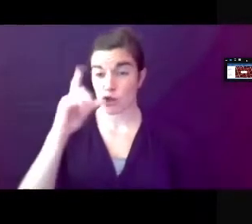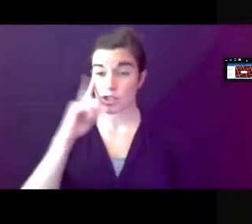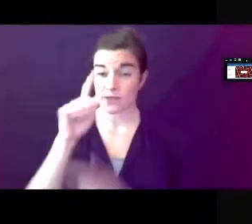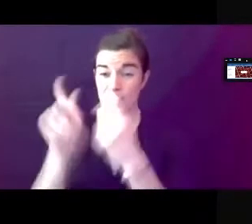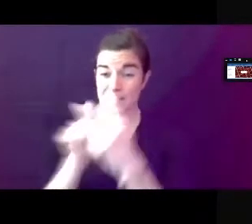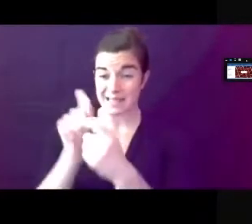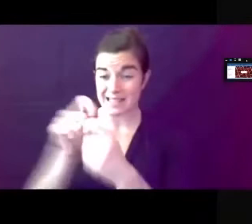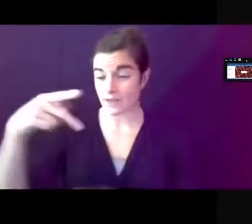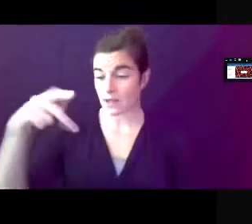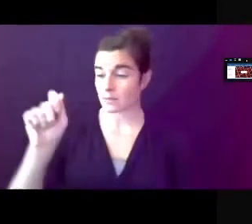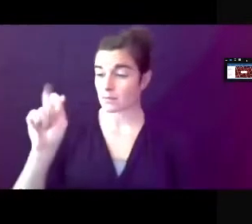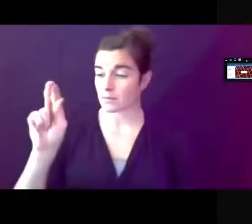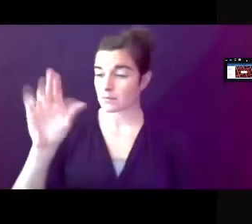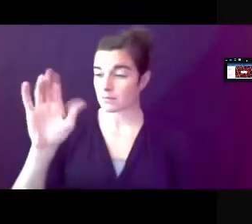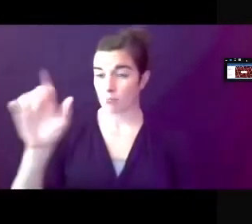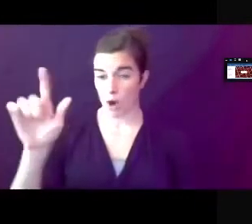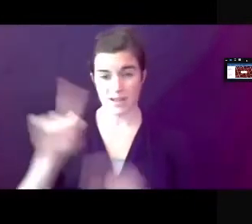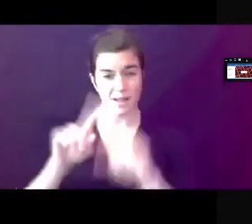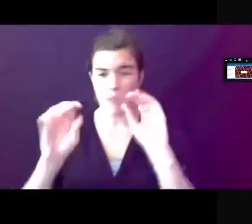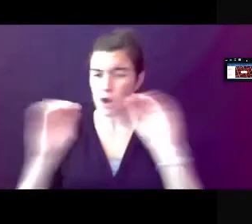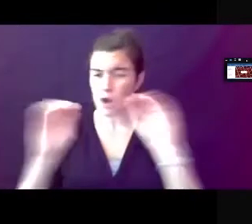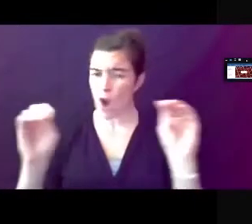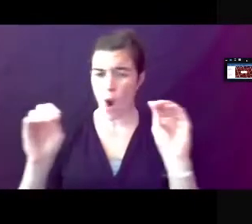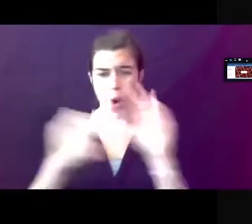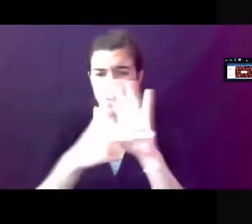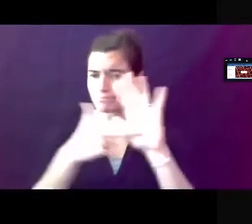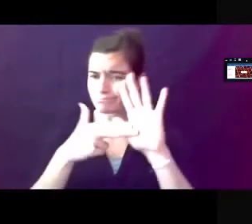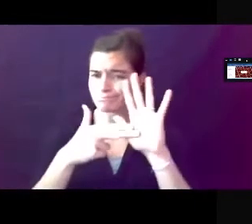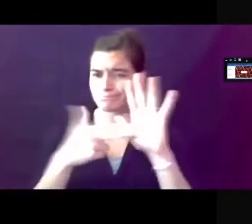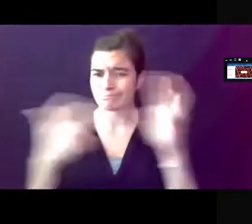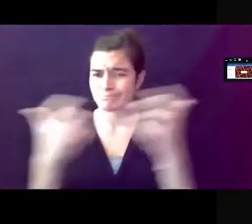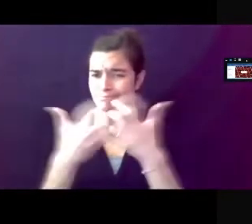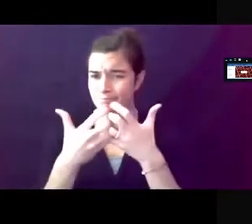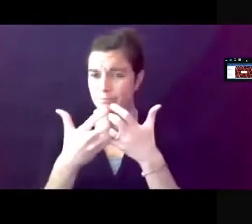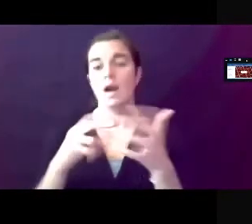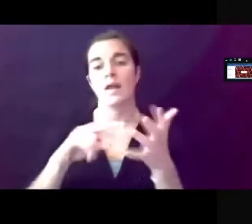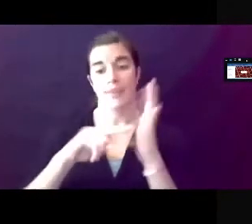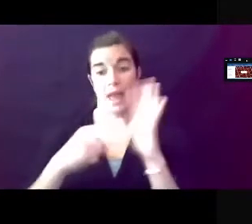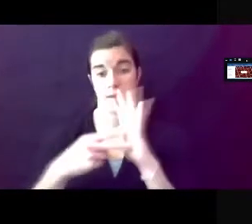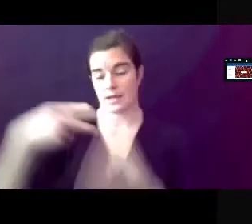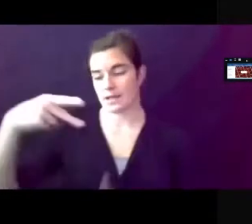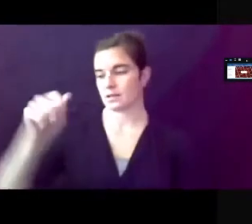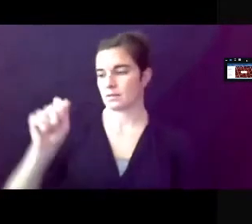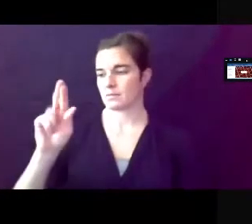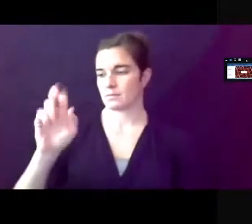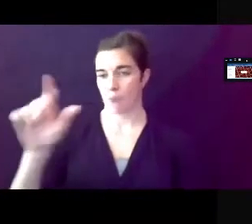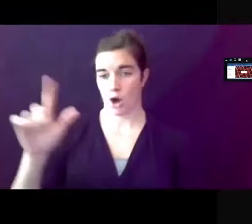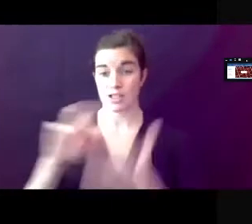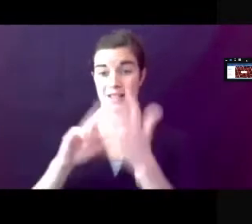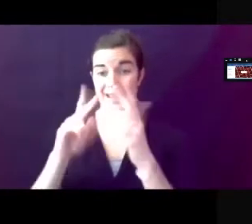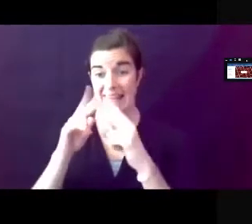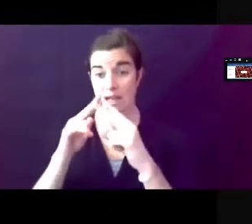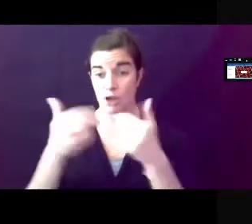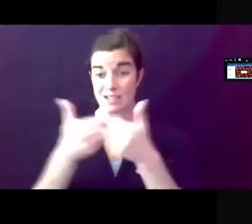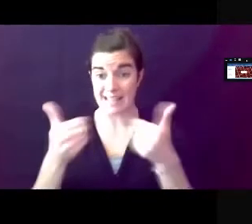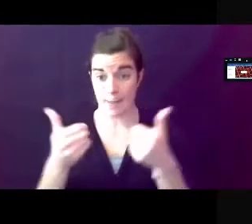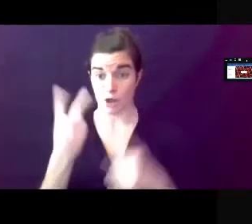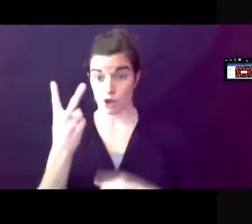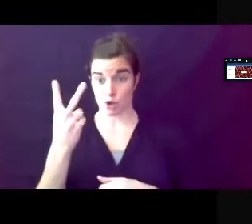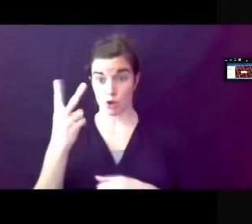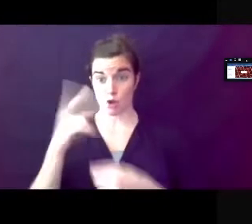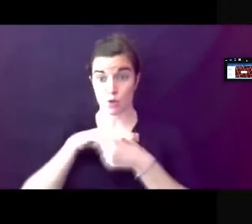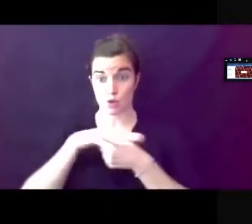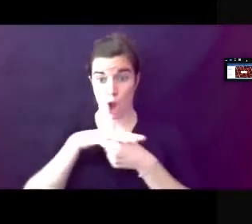parcel and it does not have a classification that comes up that means that the parcel is either split zoned or it has been